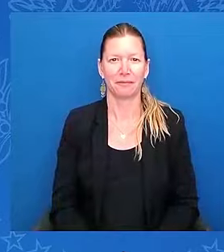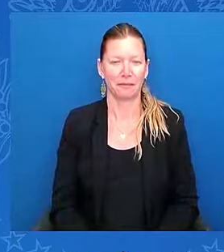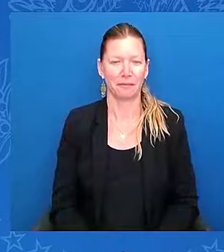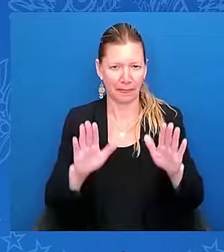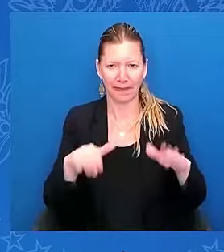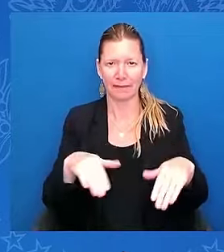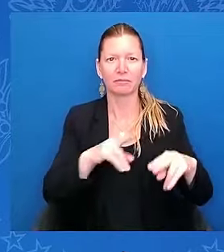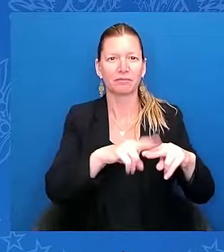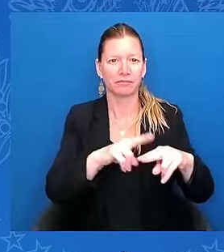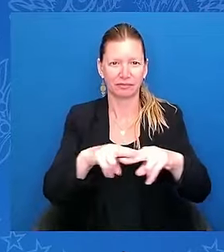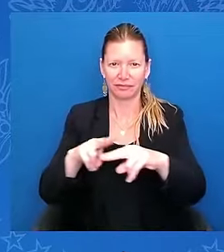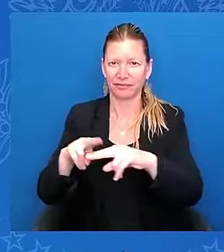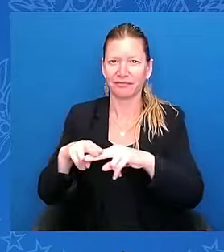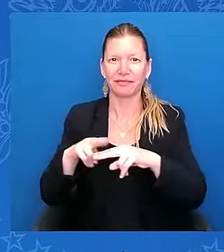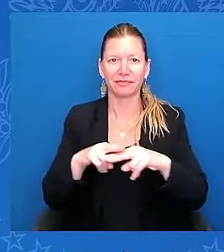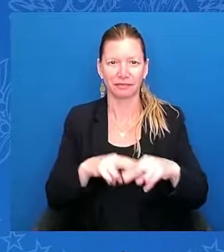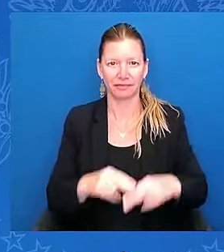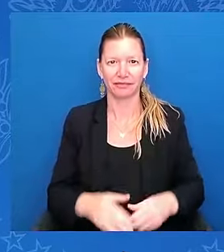Today is a good day.